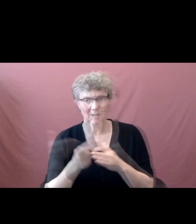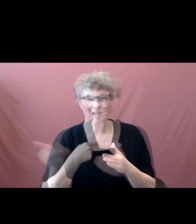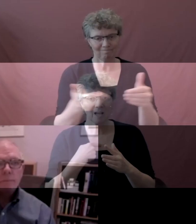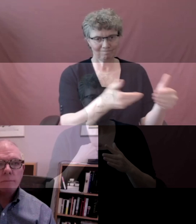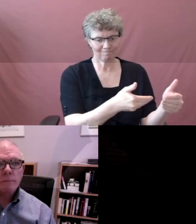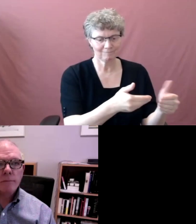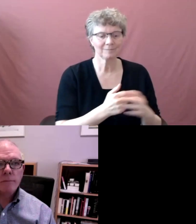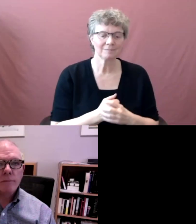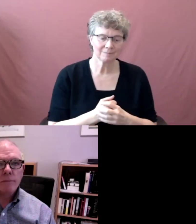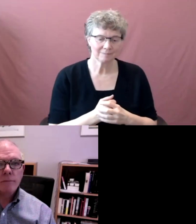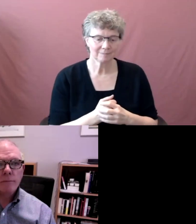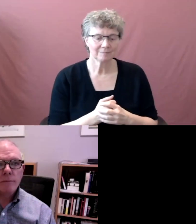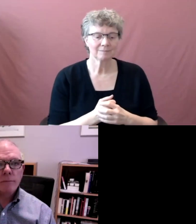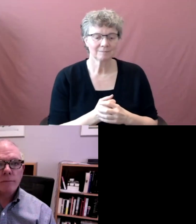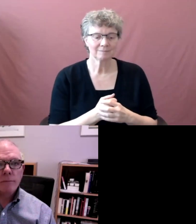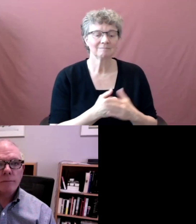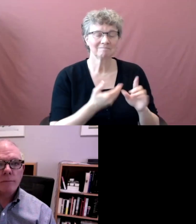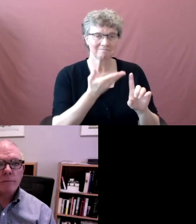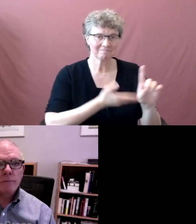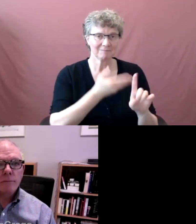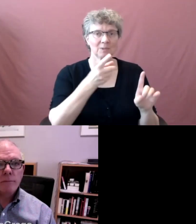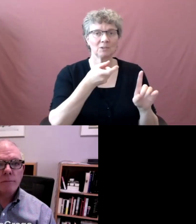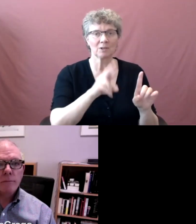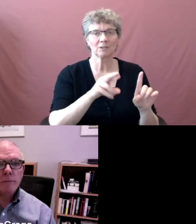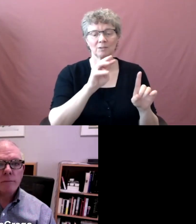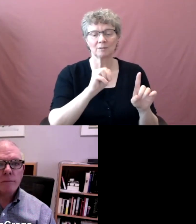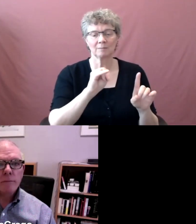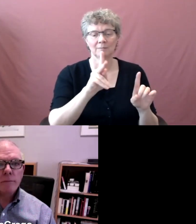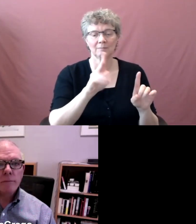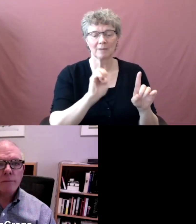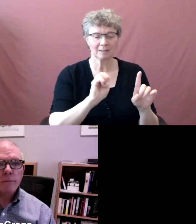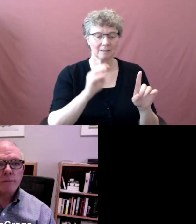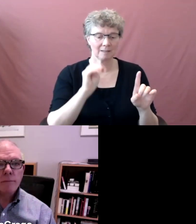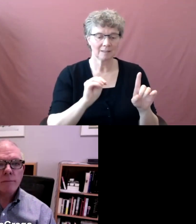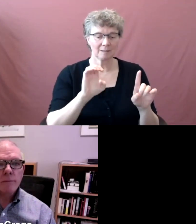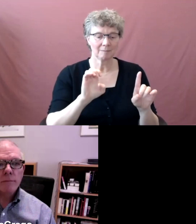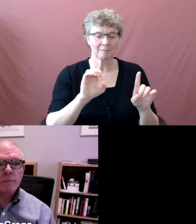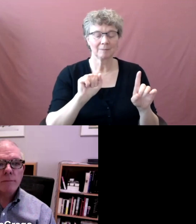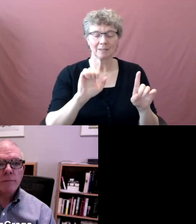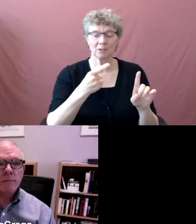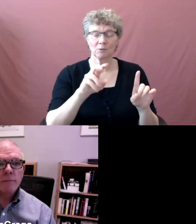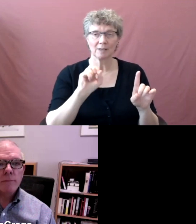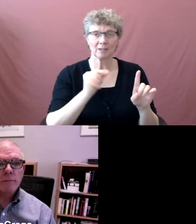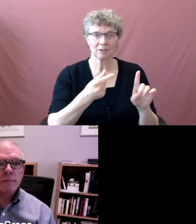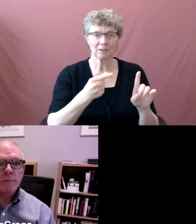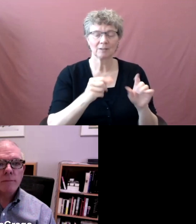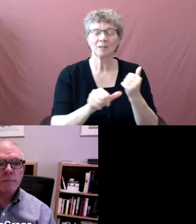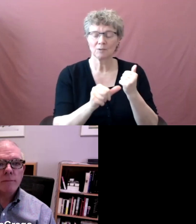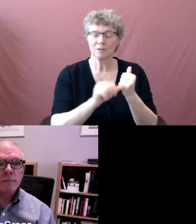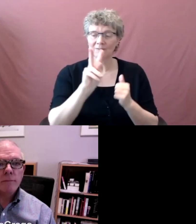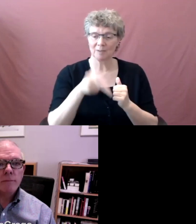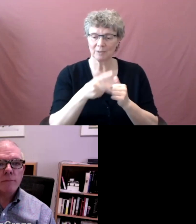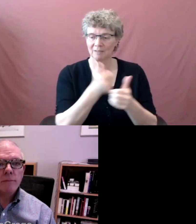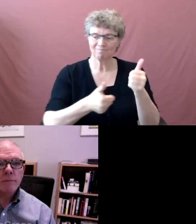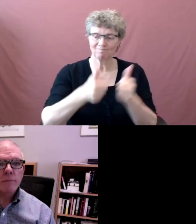everybody, we will start with Dr Mike McGregor, Associate VP and Chief Information Officer.